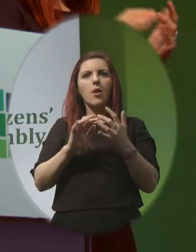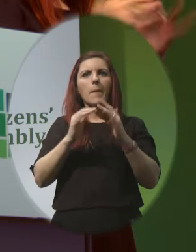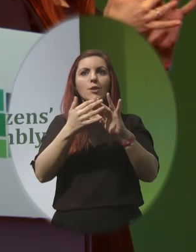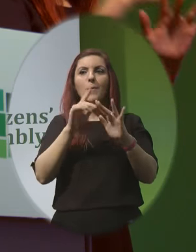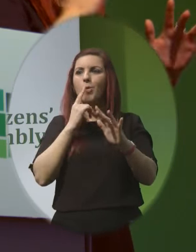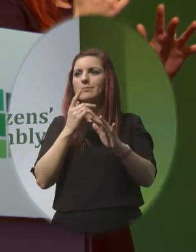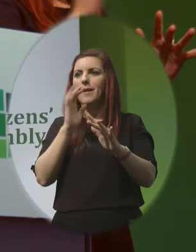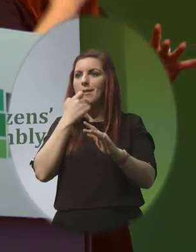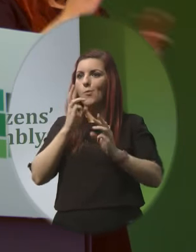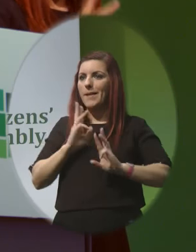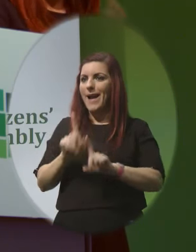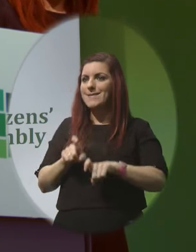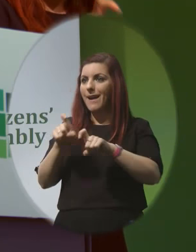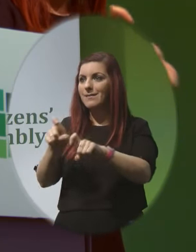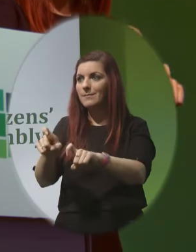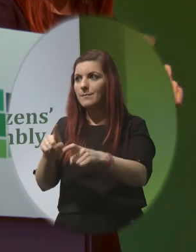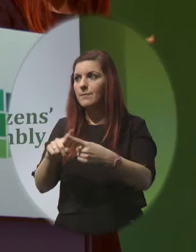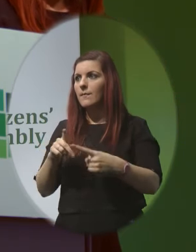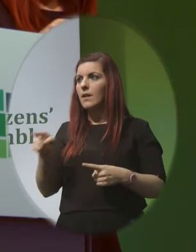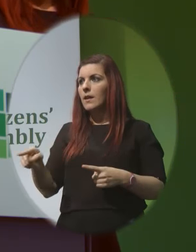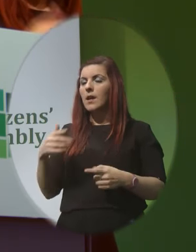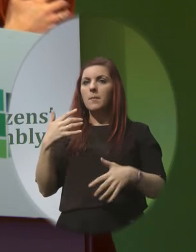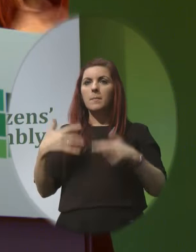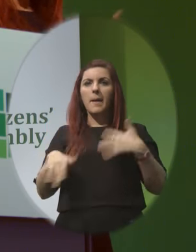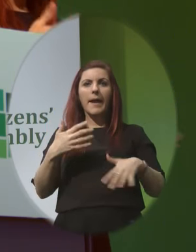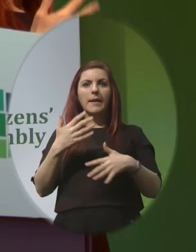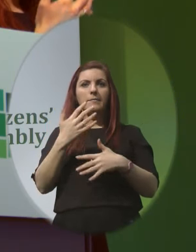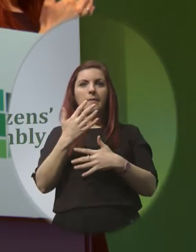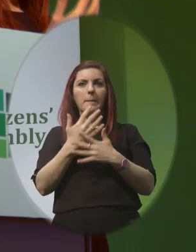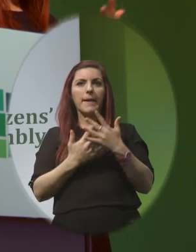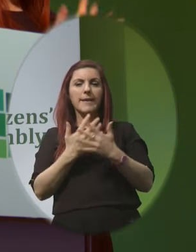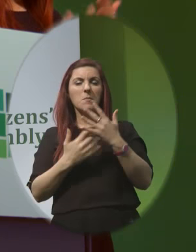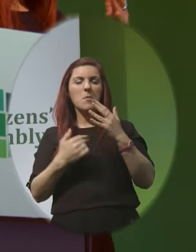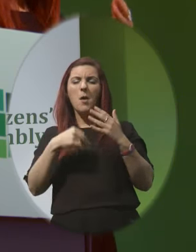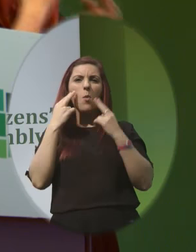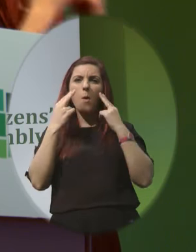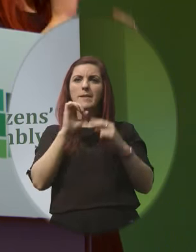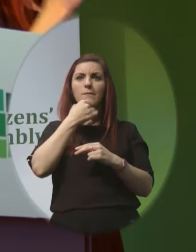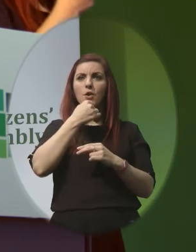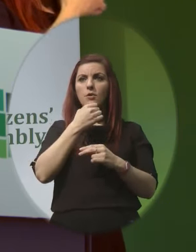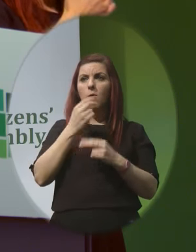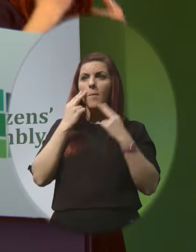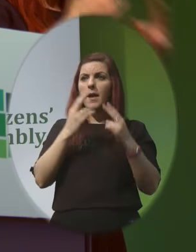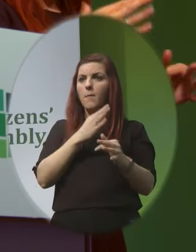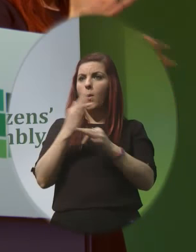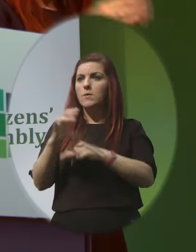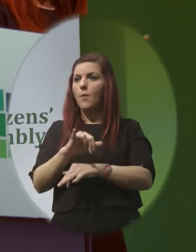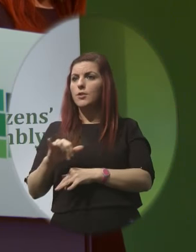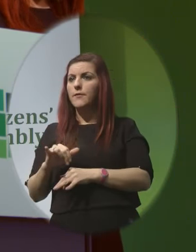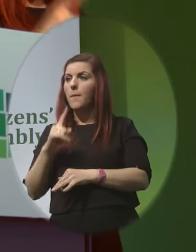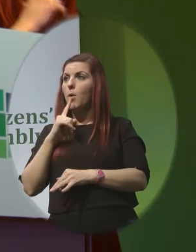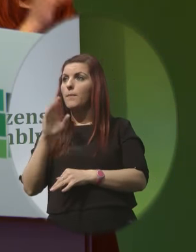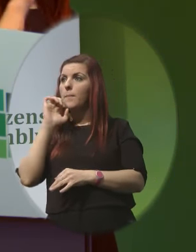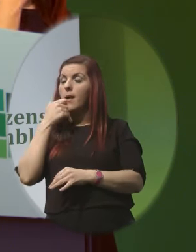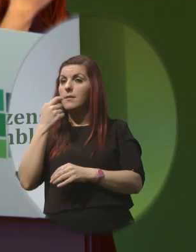pain and bleeding are not necessarily severe they are normal post-operative effects but in Irish women they are